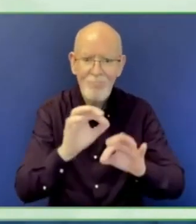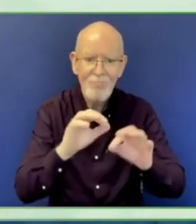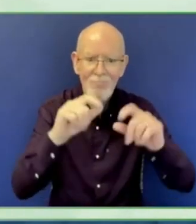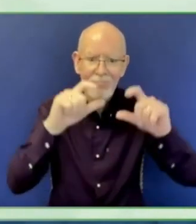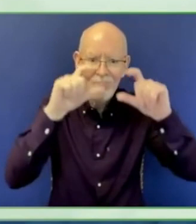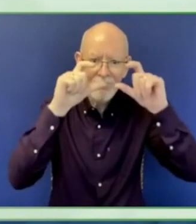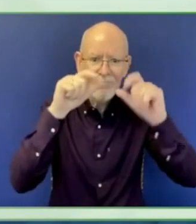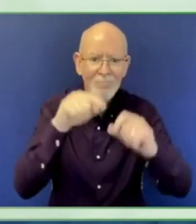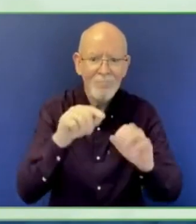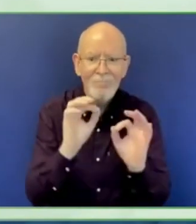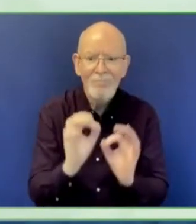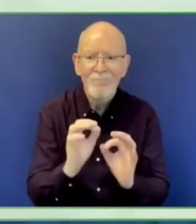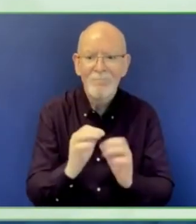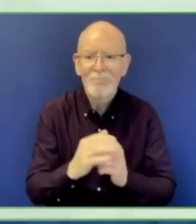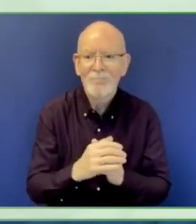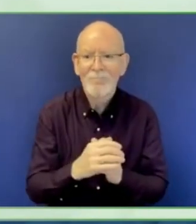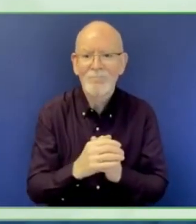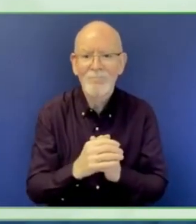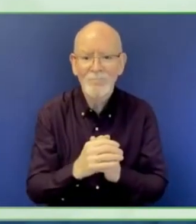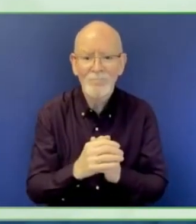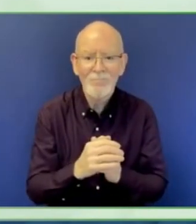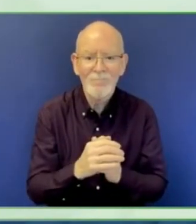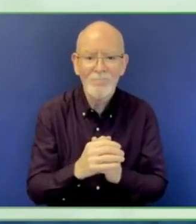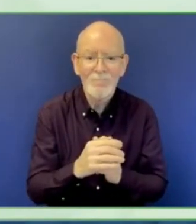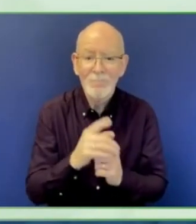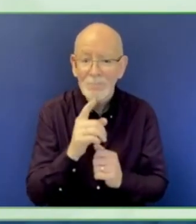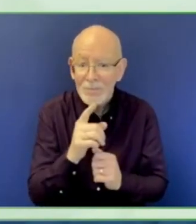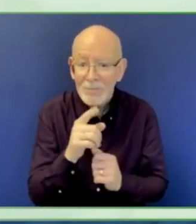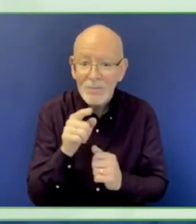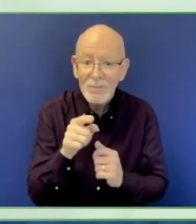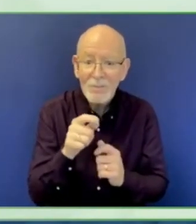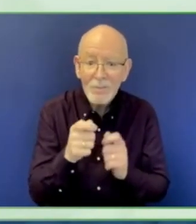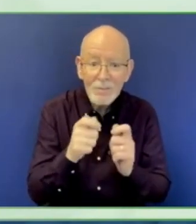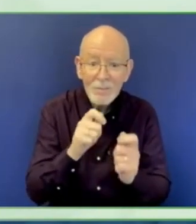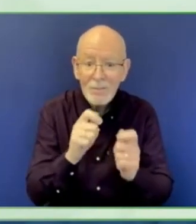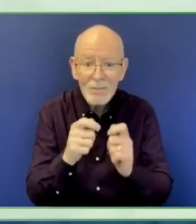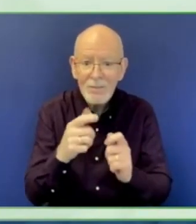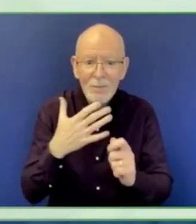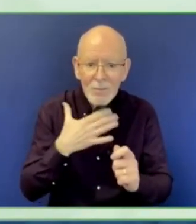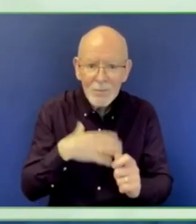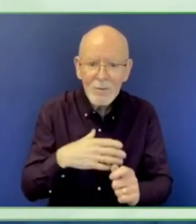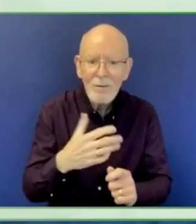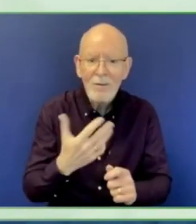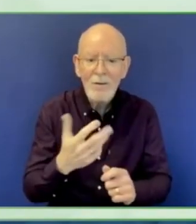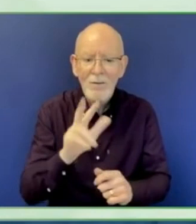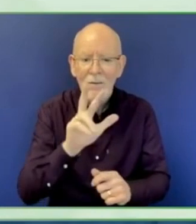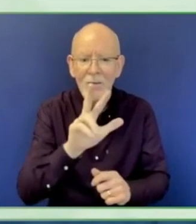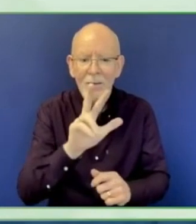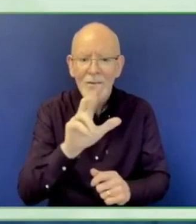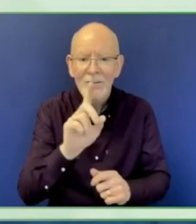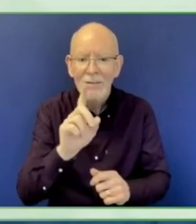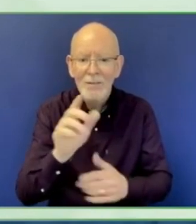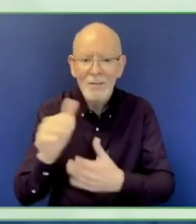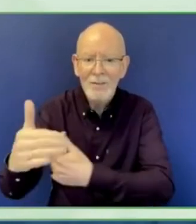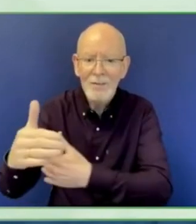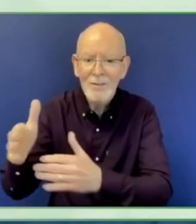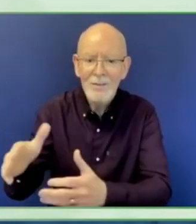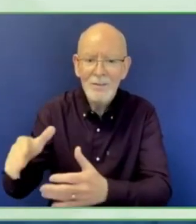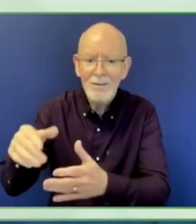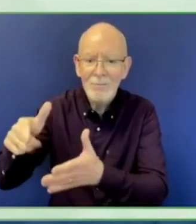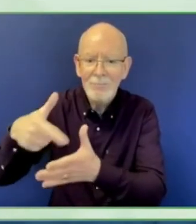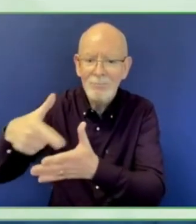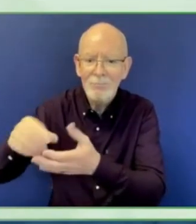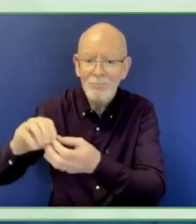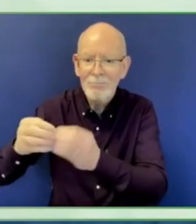brilliantly. And we obviously have our Innovate Now, which I think you've heard about a couple of times, but obviously Bernard is doing a fantastic